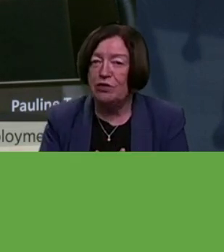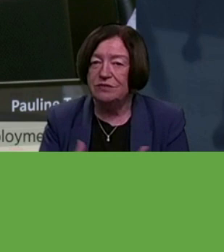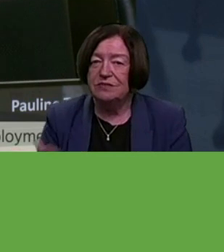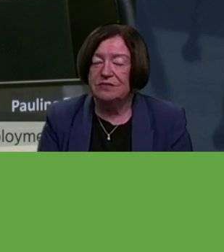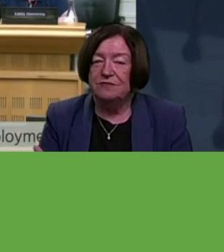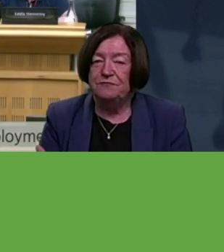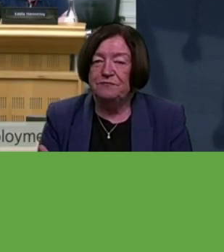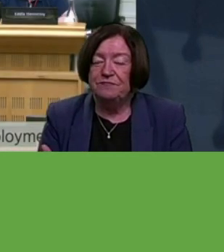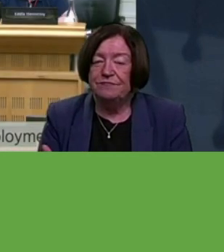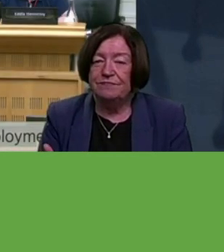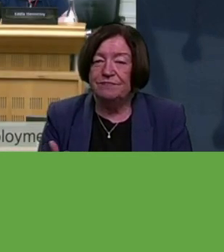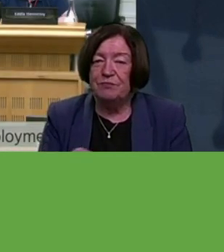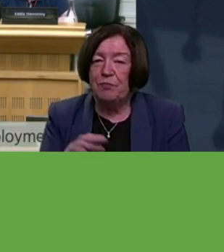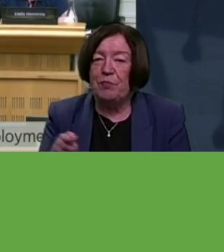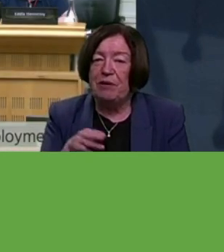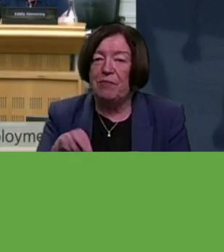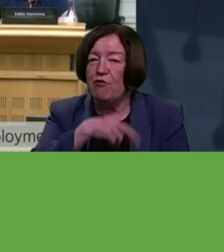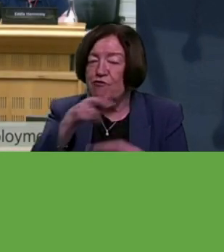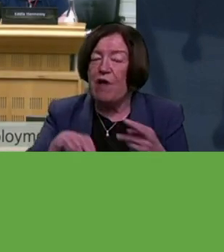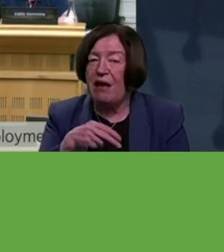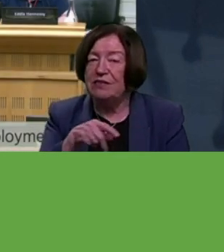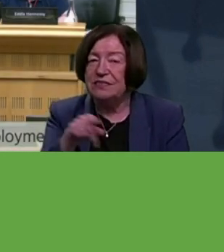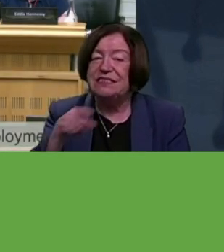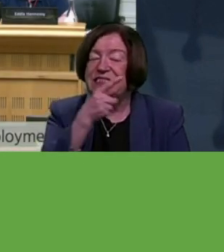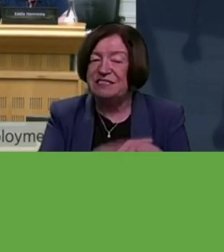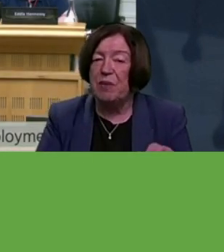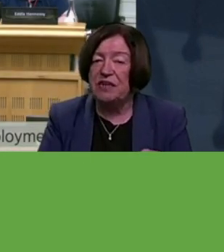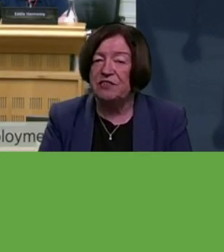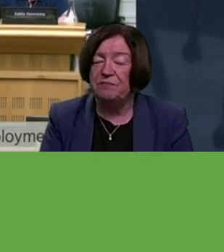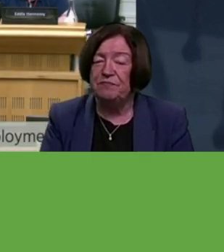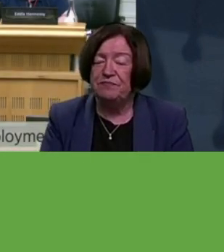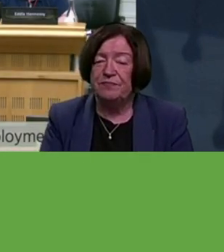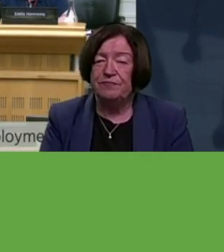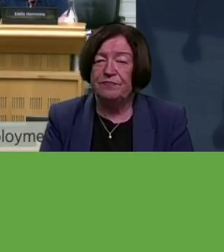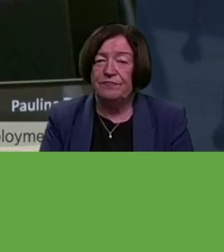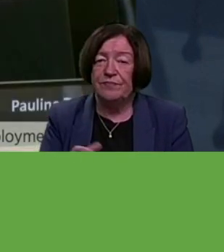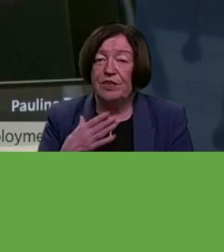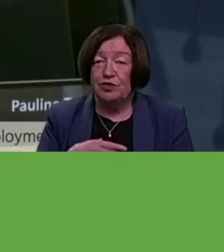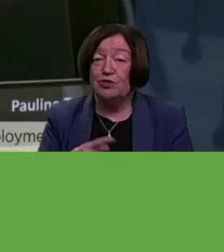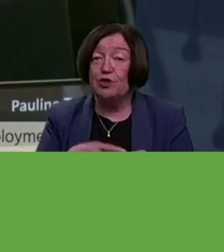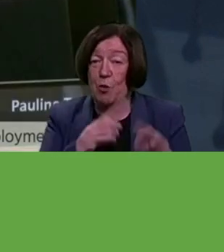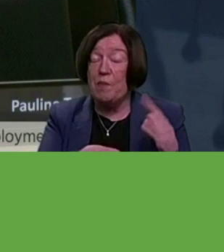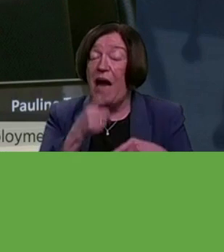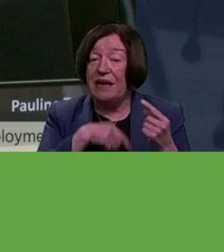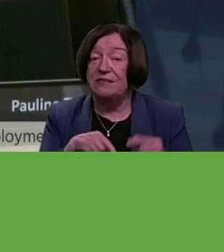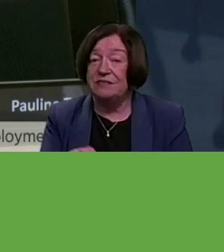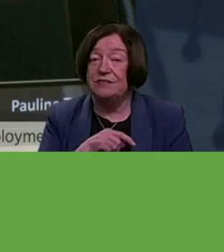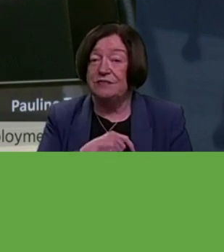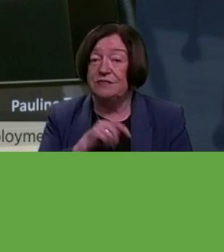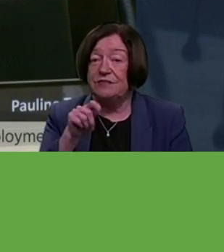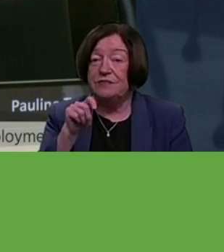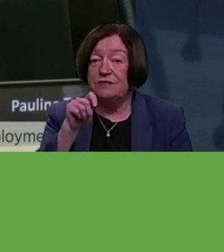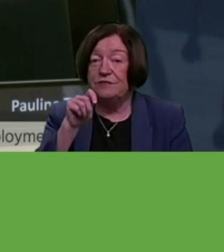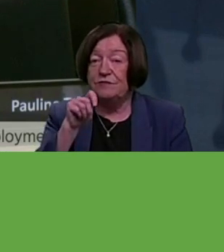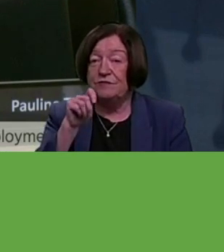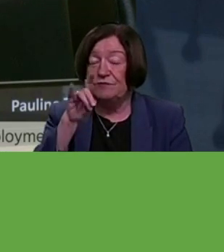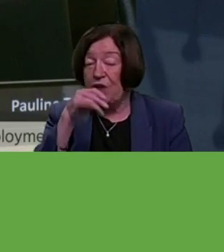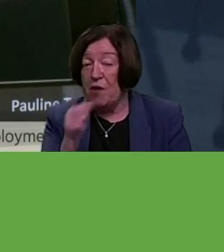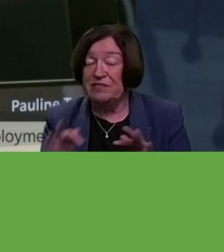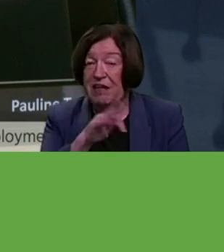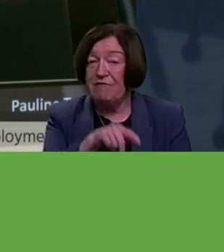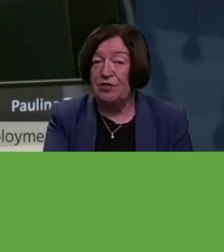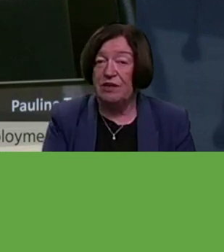know, people around disability. So, just to come back, come back to Thomas after that, if that's okay.